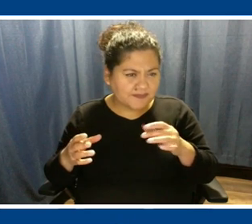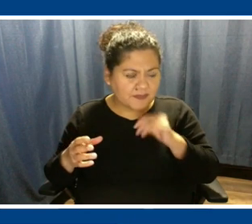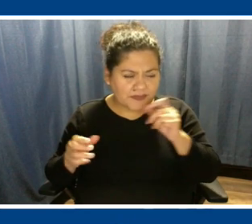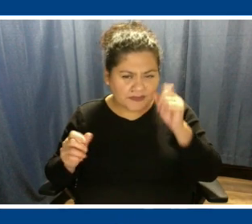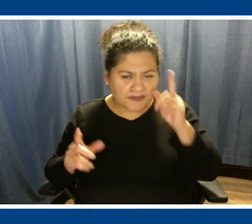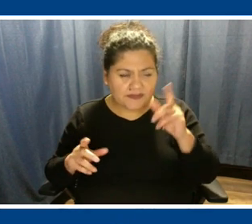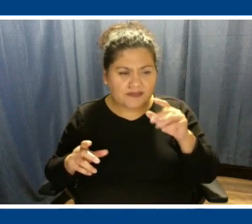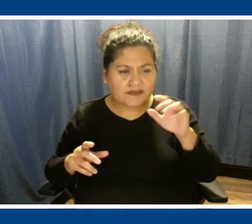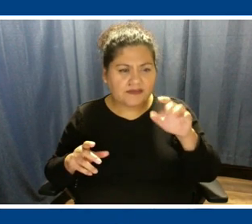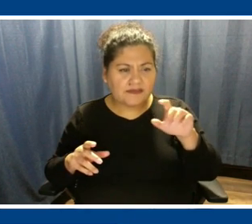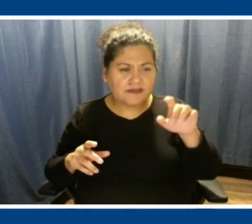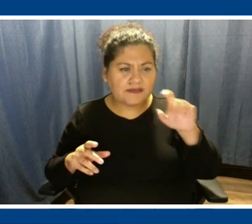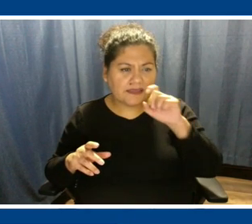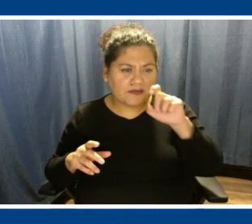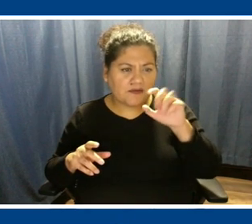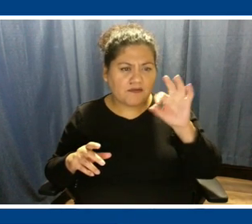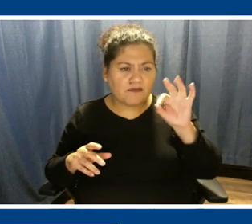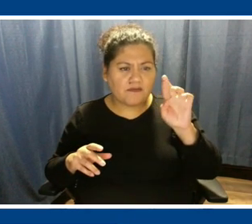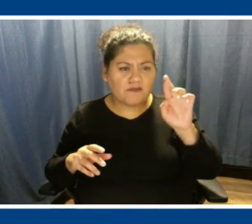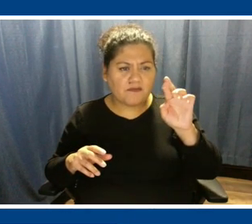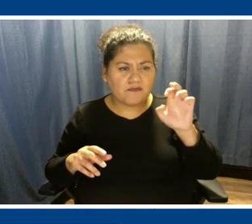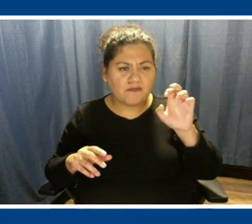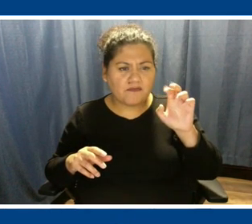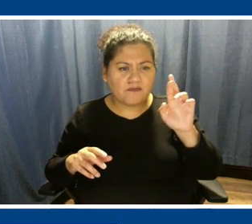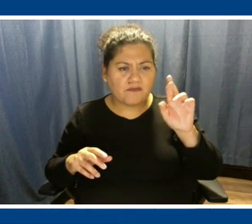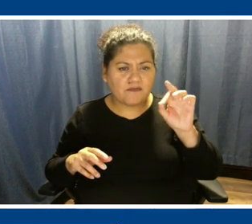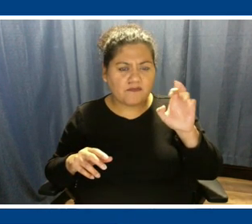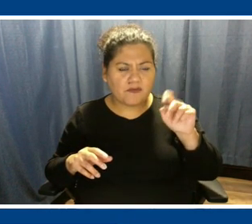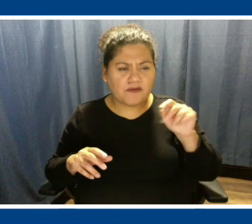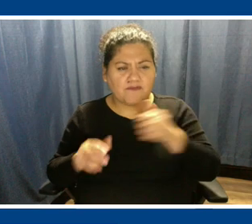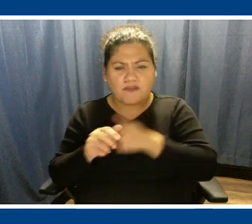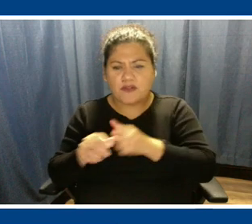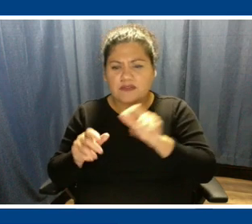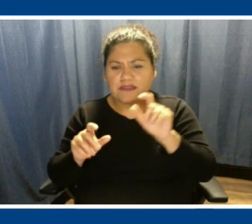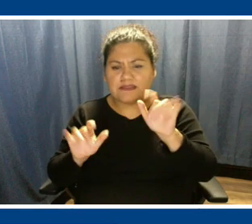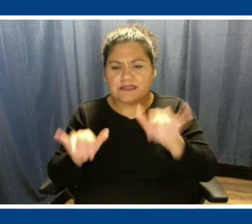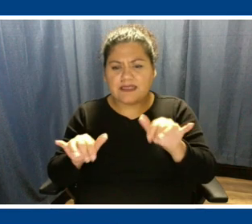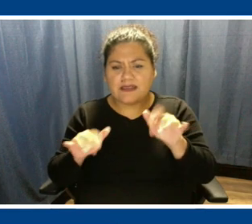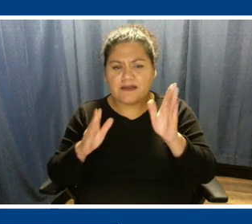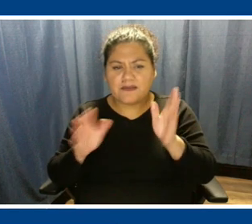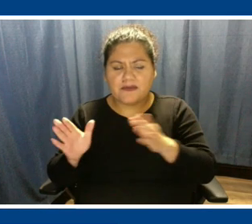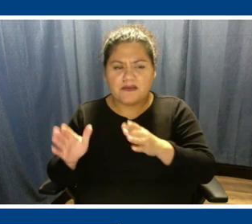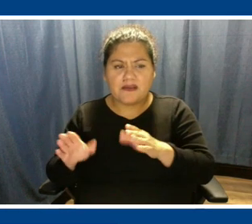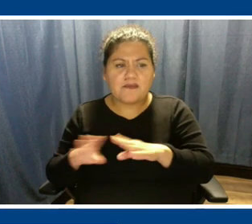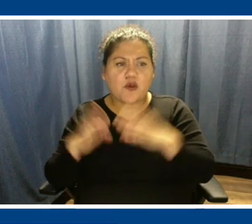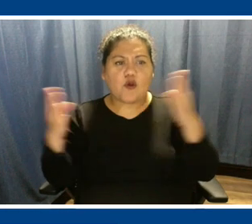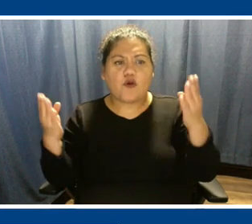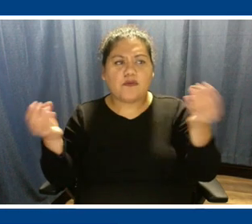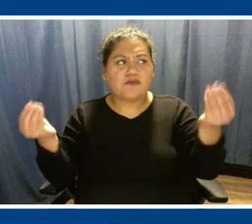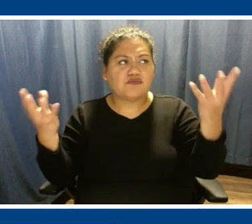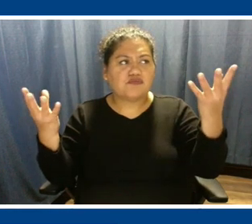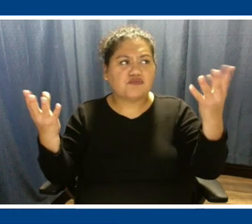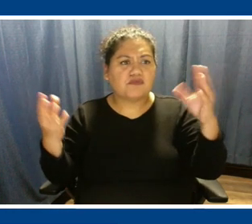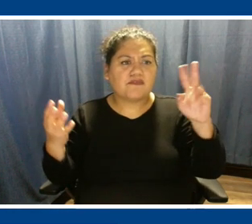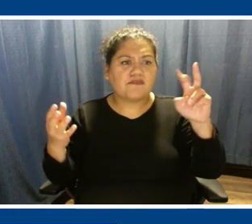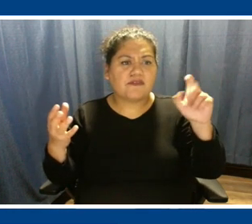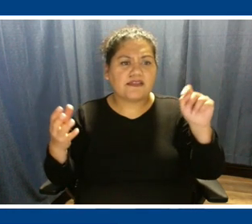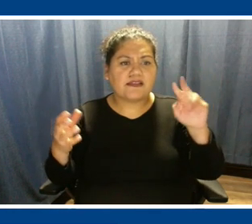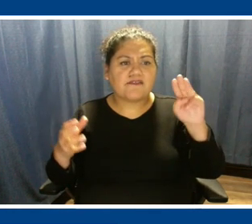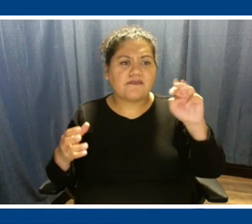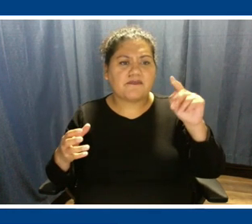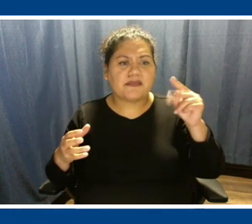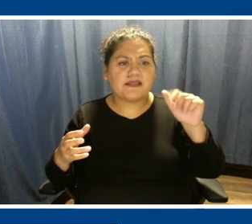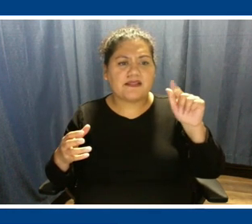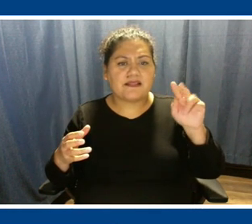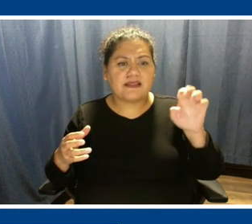does not follow the same pattern, of just open vents of methane and whatever else coming out of